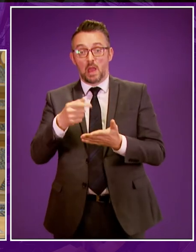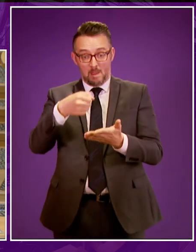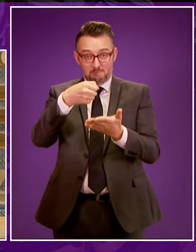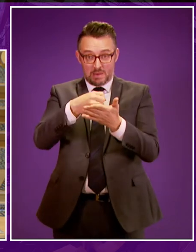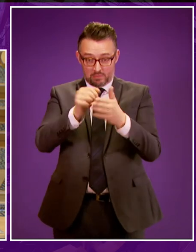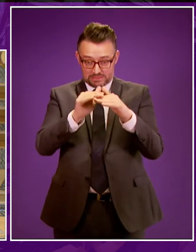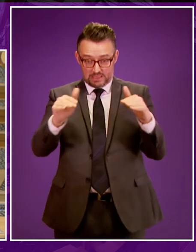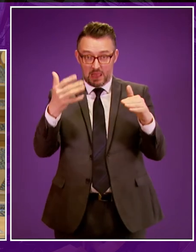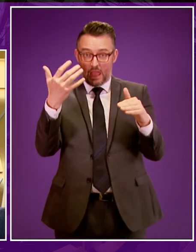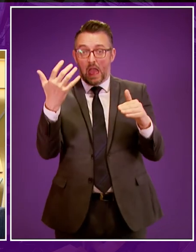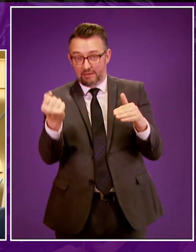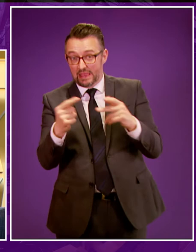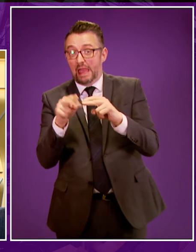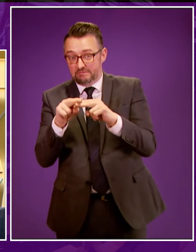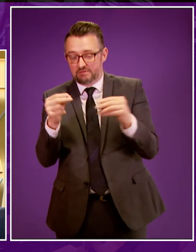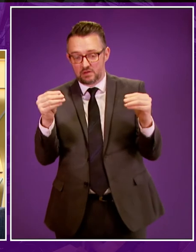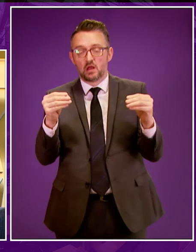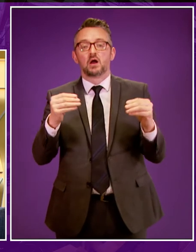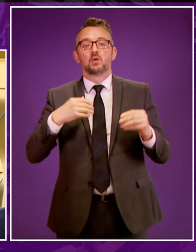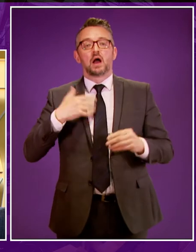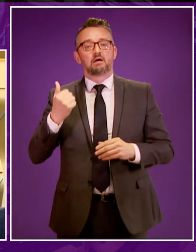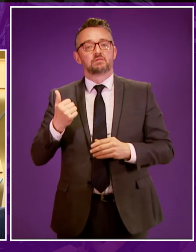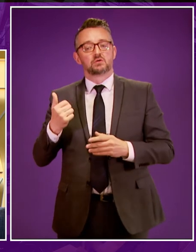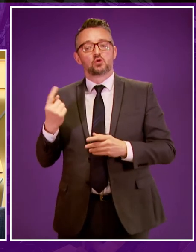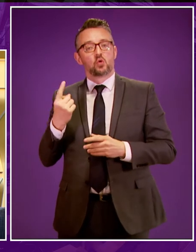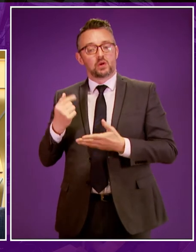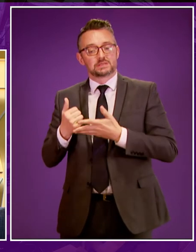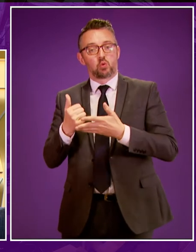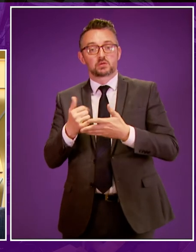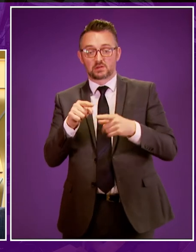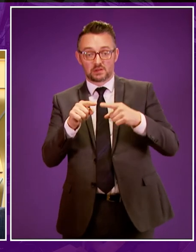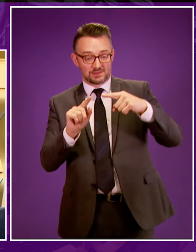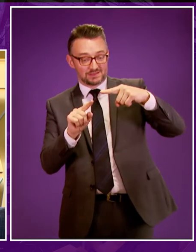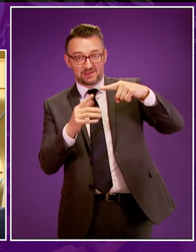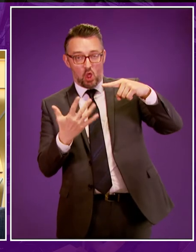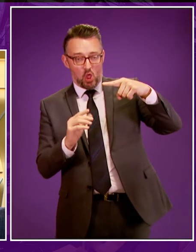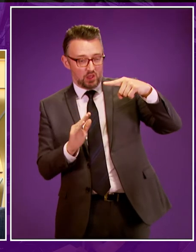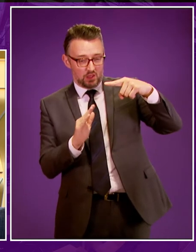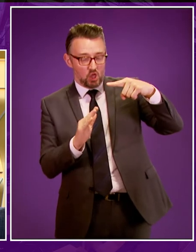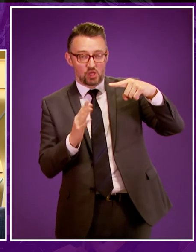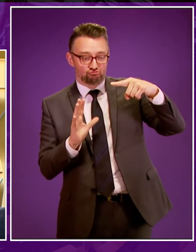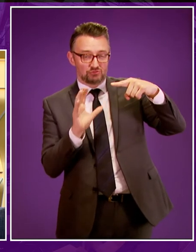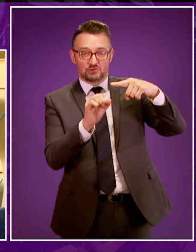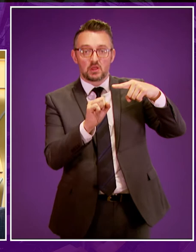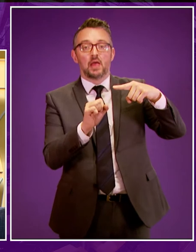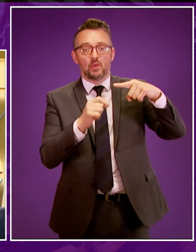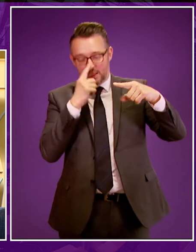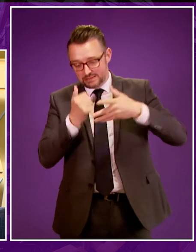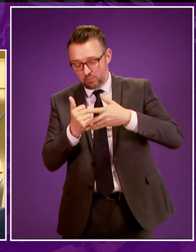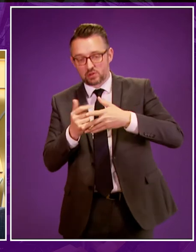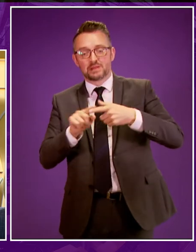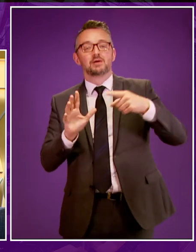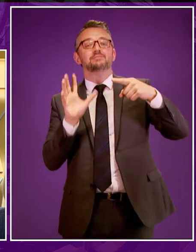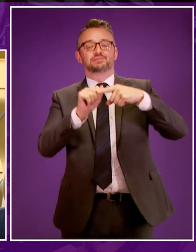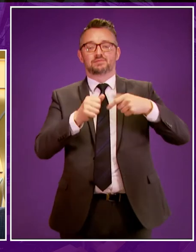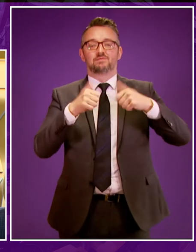standard we are able to put in place the necessary support for those individuals who do not yet meet that minimum standard to then meet it lest